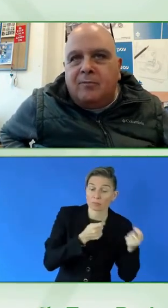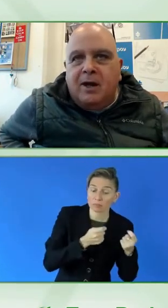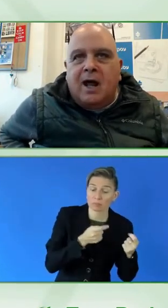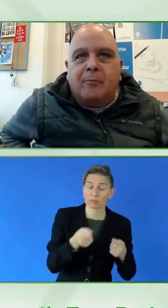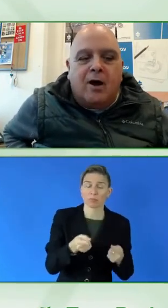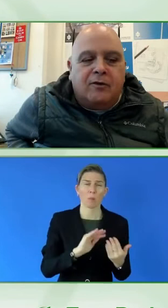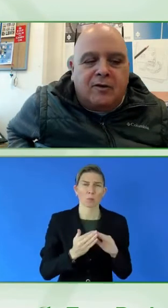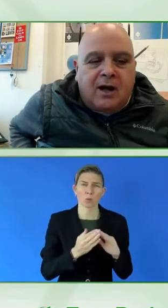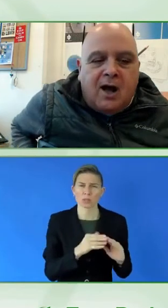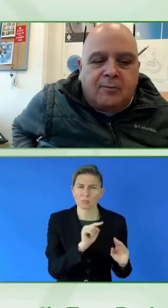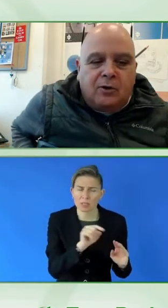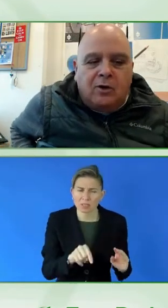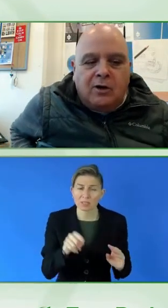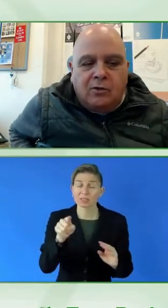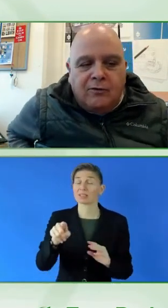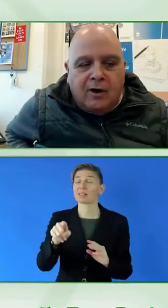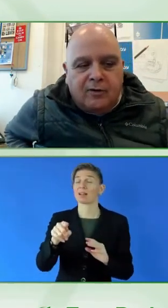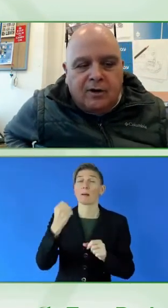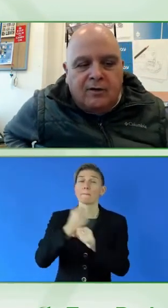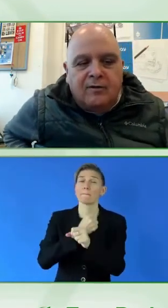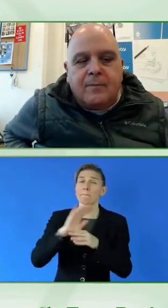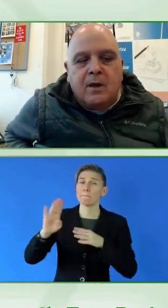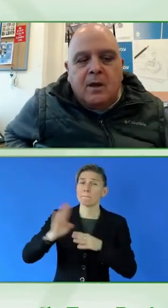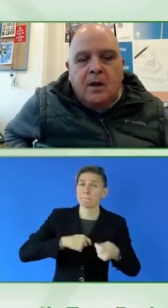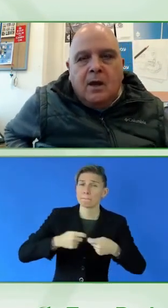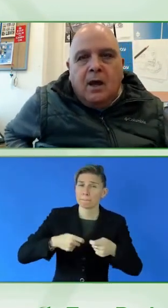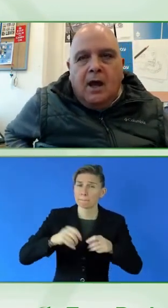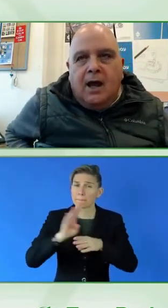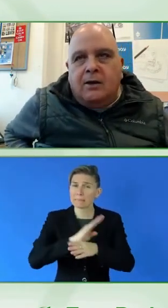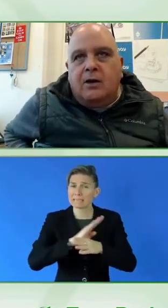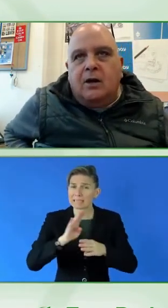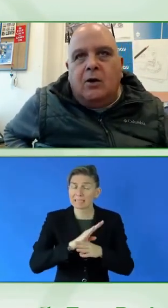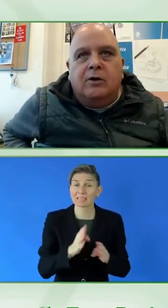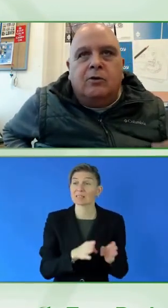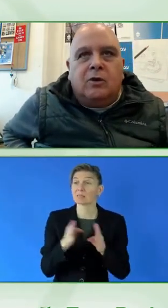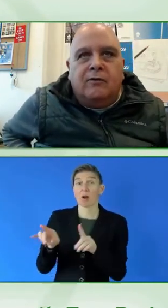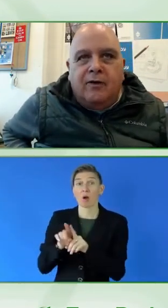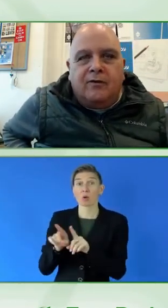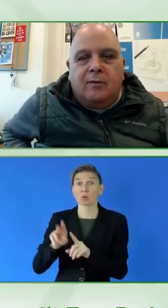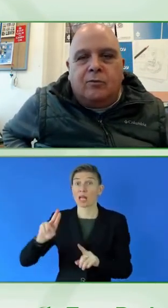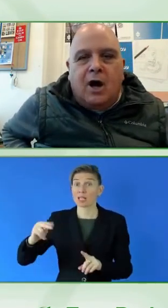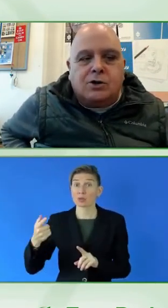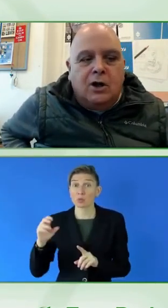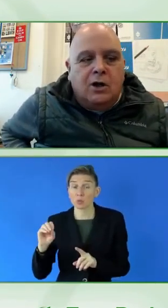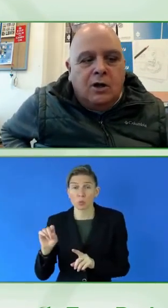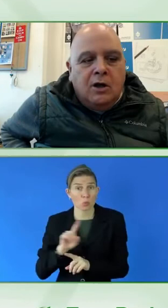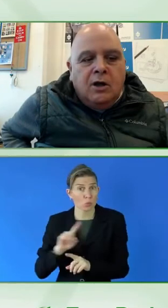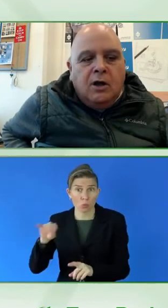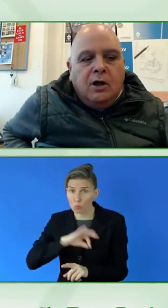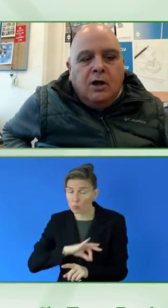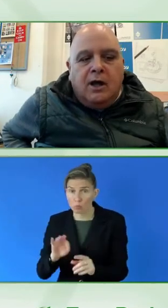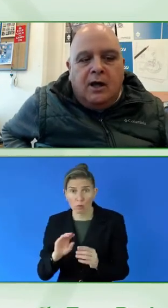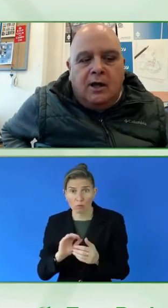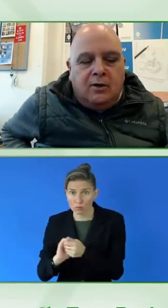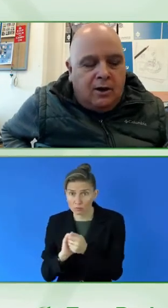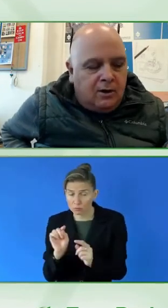nonprofits, big nonprofits like hospitals and universities. And in order to convince them to actually